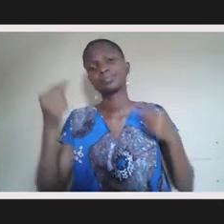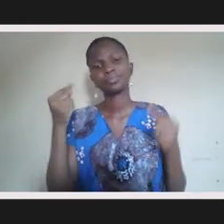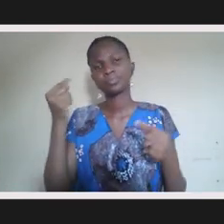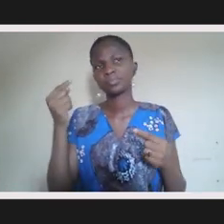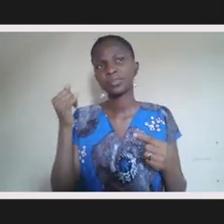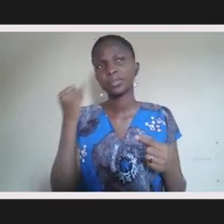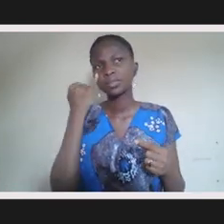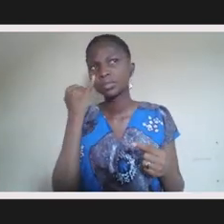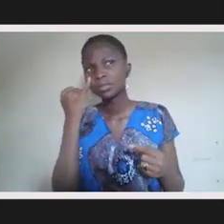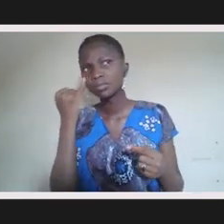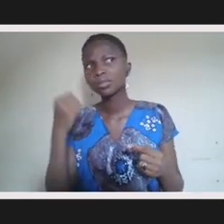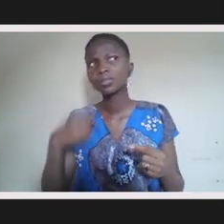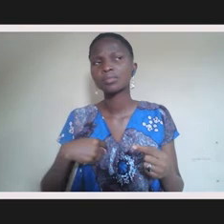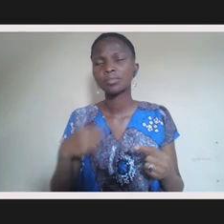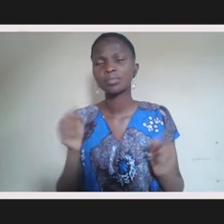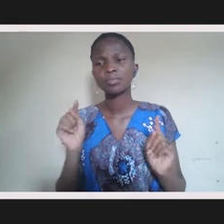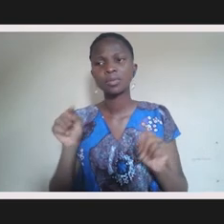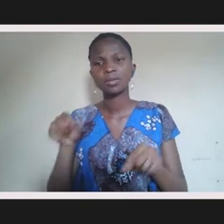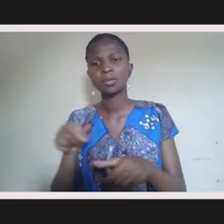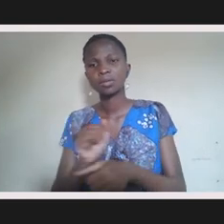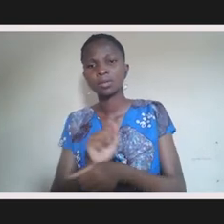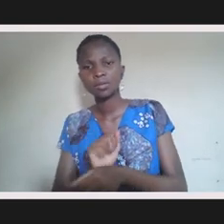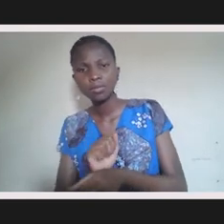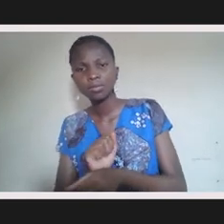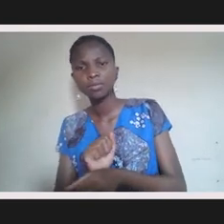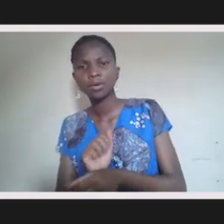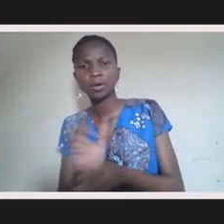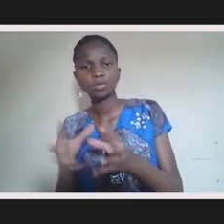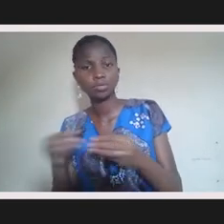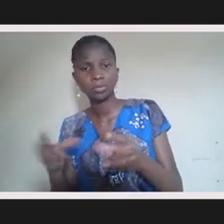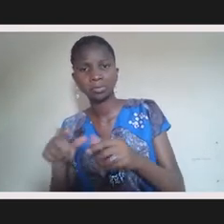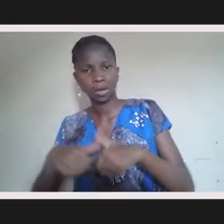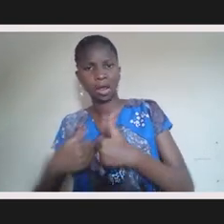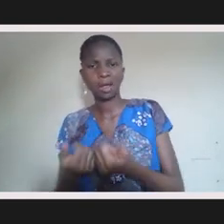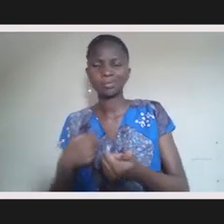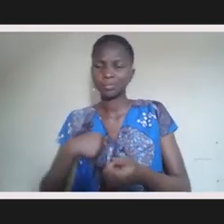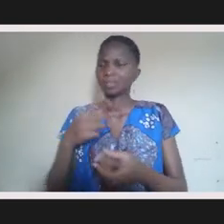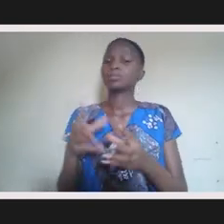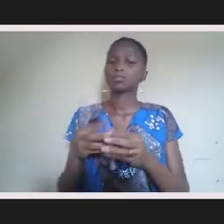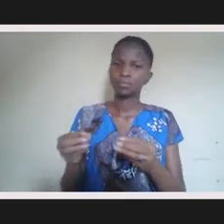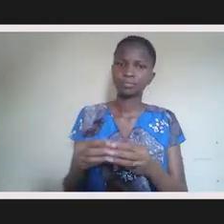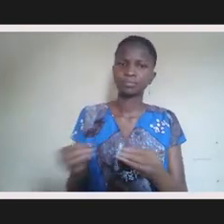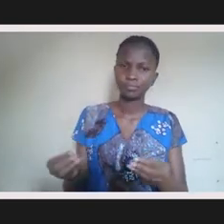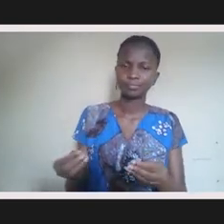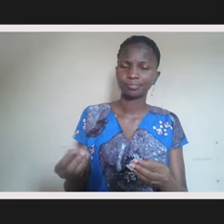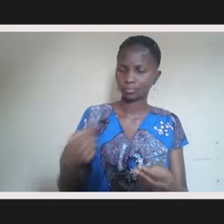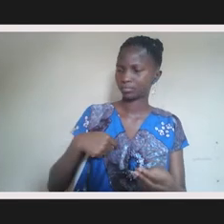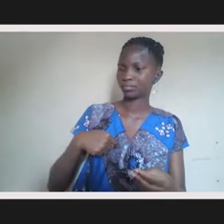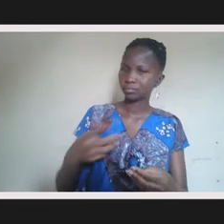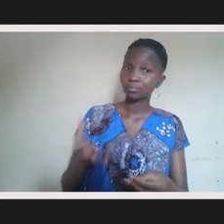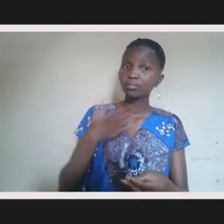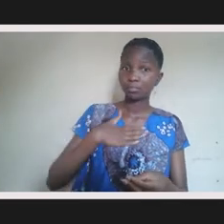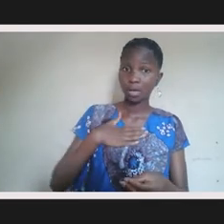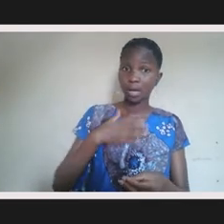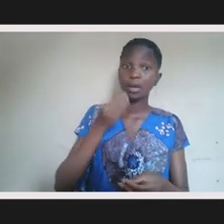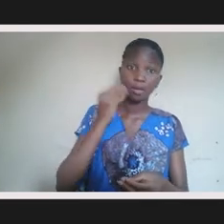I often think about what if I really did go into the workplace and talk how I usually talk,